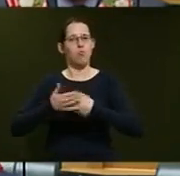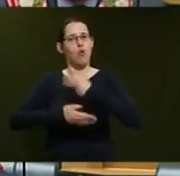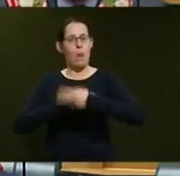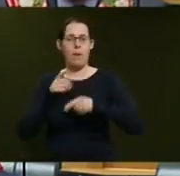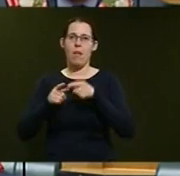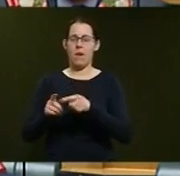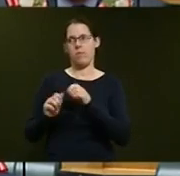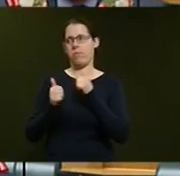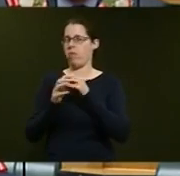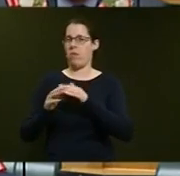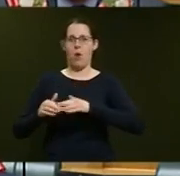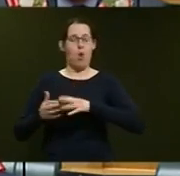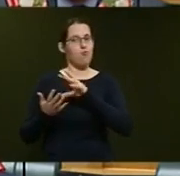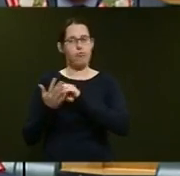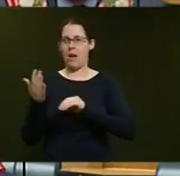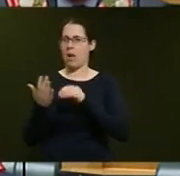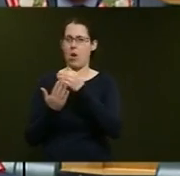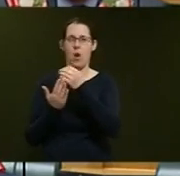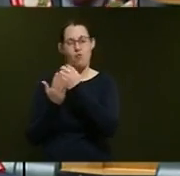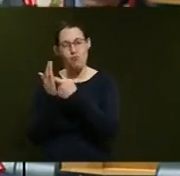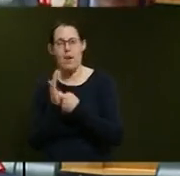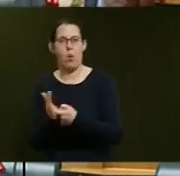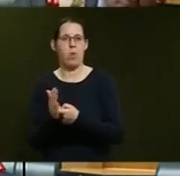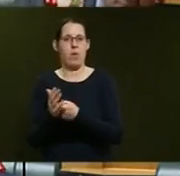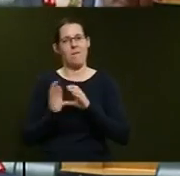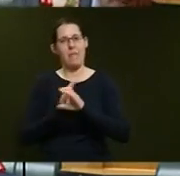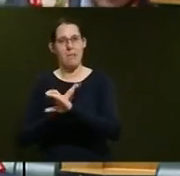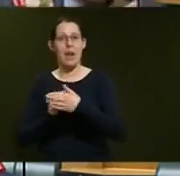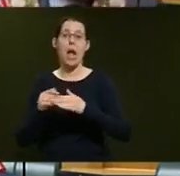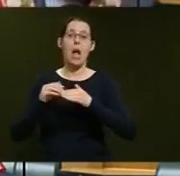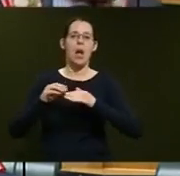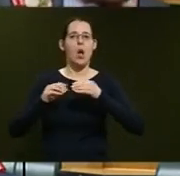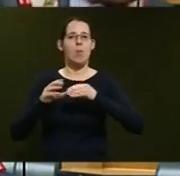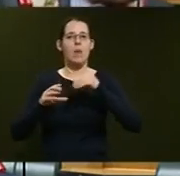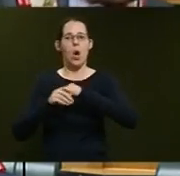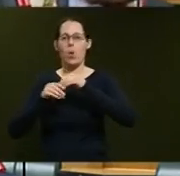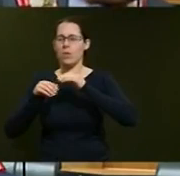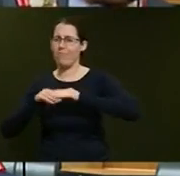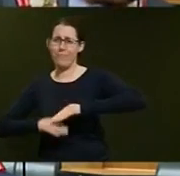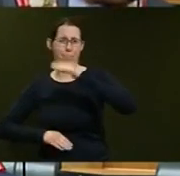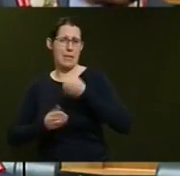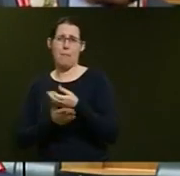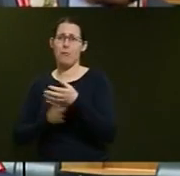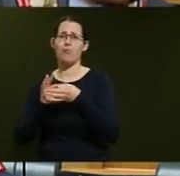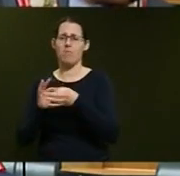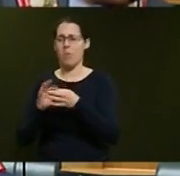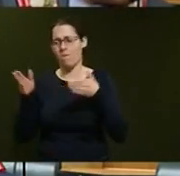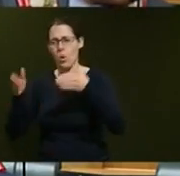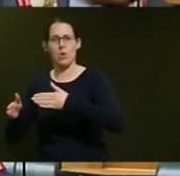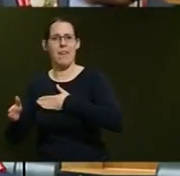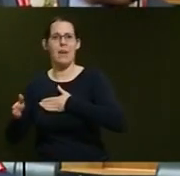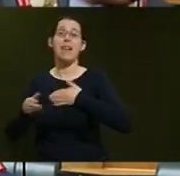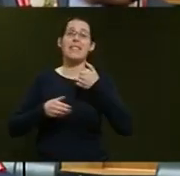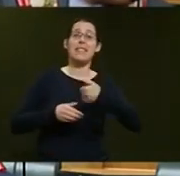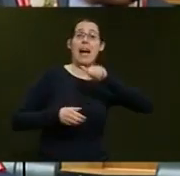a 37% increase in road safety spending to save lives, a $600 million